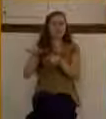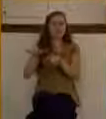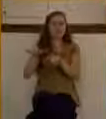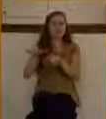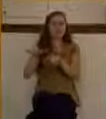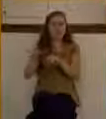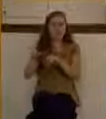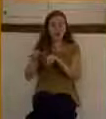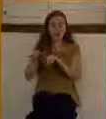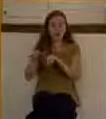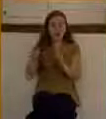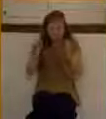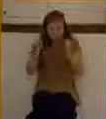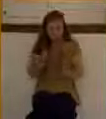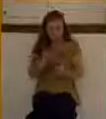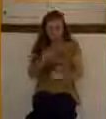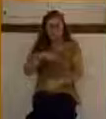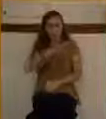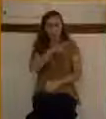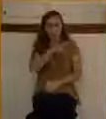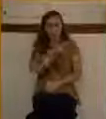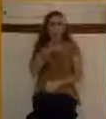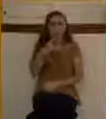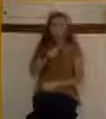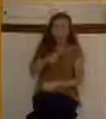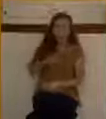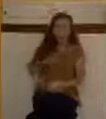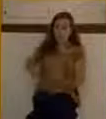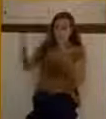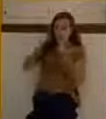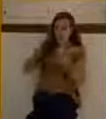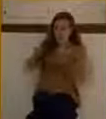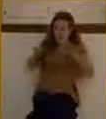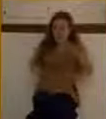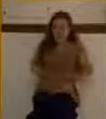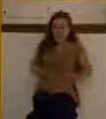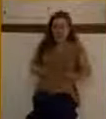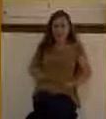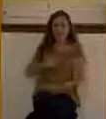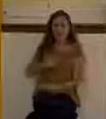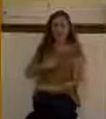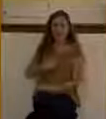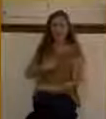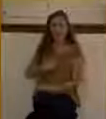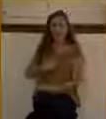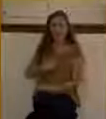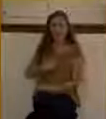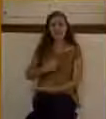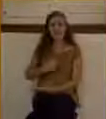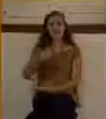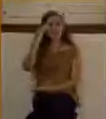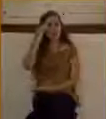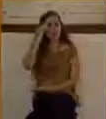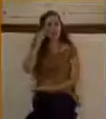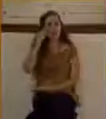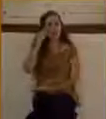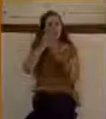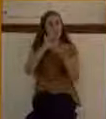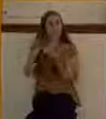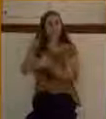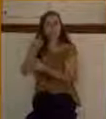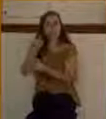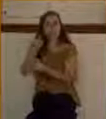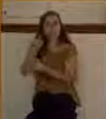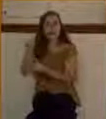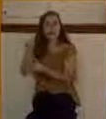have mercy on us. He wasn't speaking for all the other blind men that were there. We know according to Matthew's gospel, there was at least one other blind man that was there.